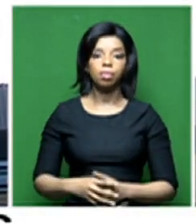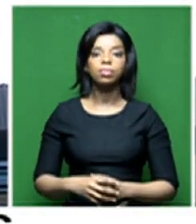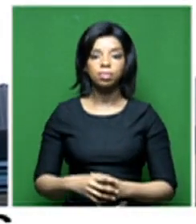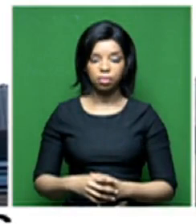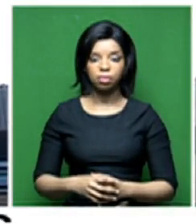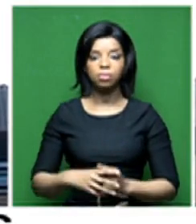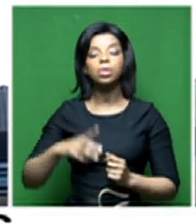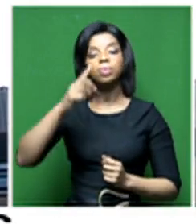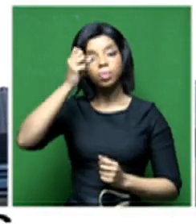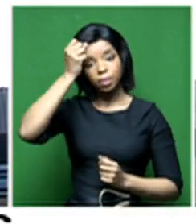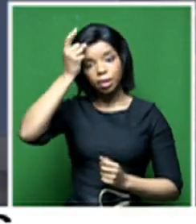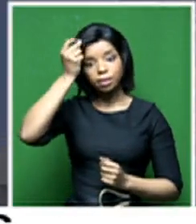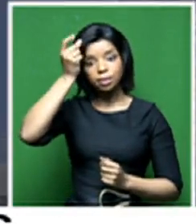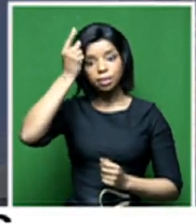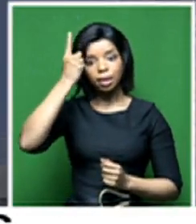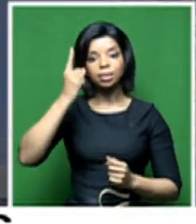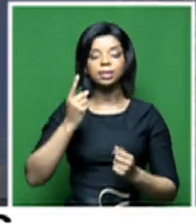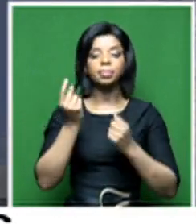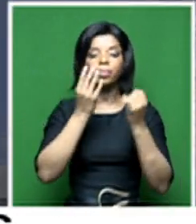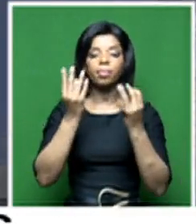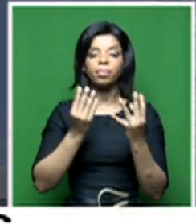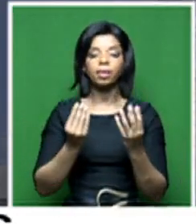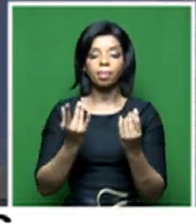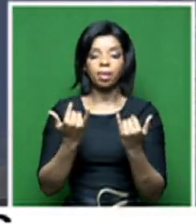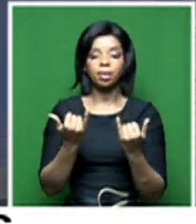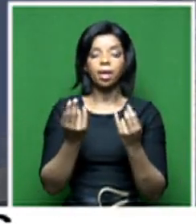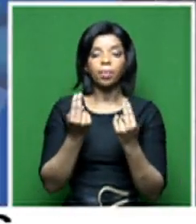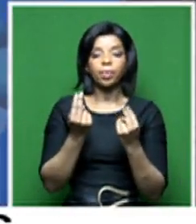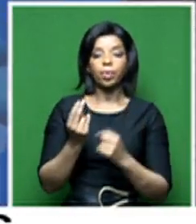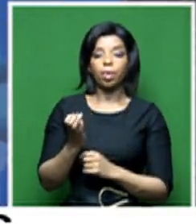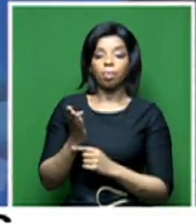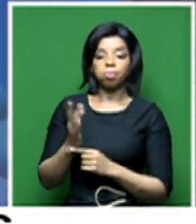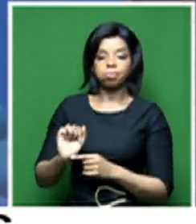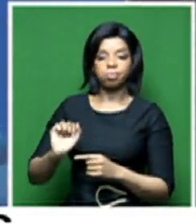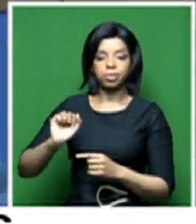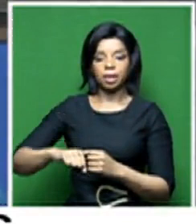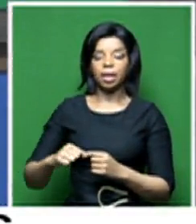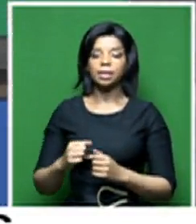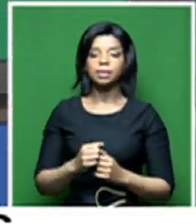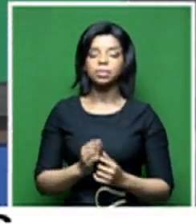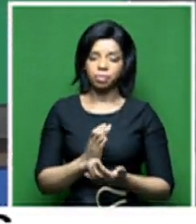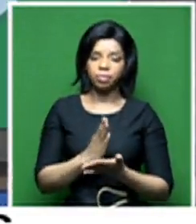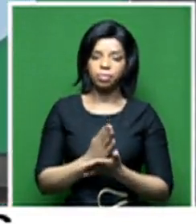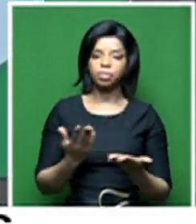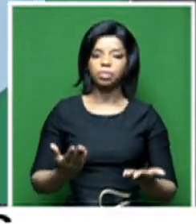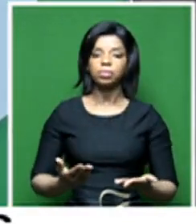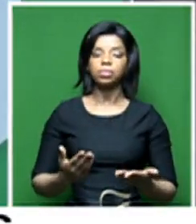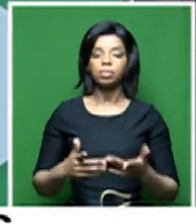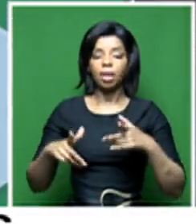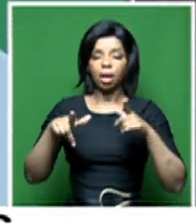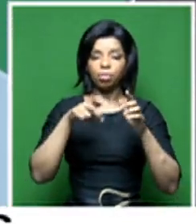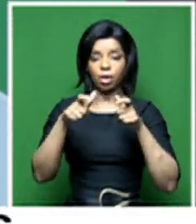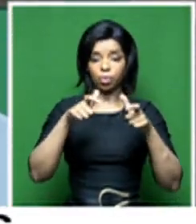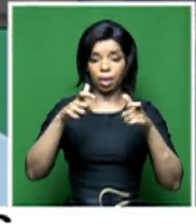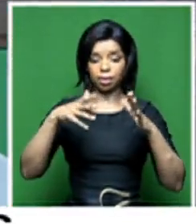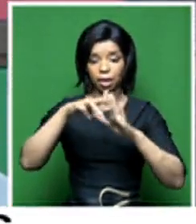new proposals have been put forth, which, of course, as the regulator, we can and we will support